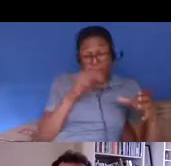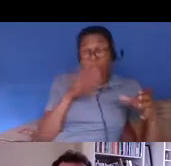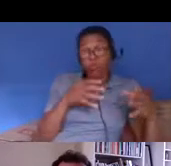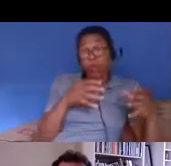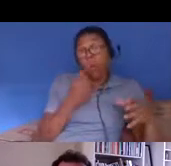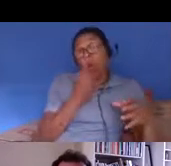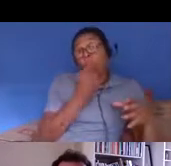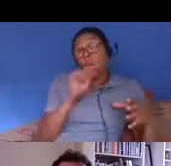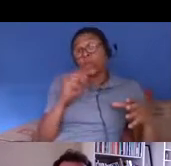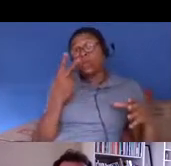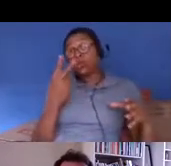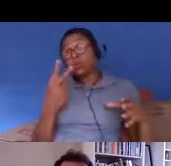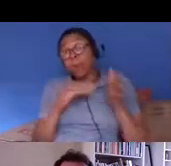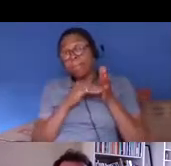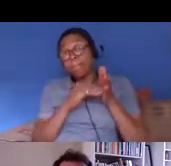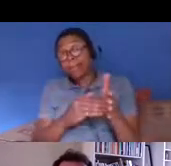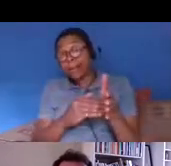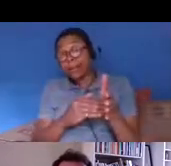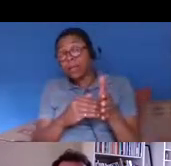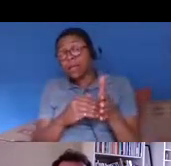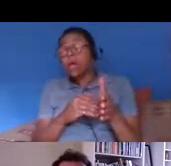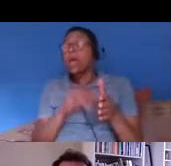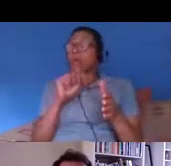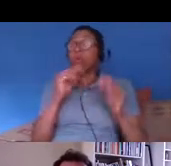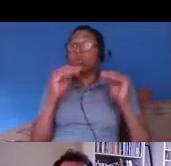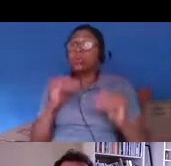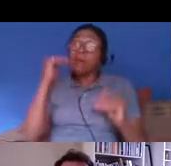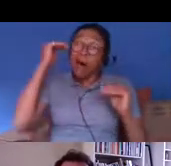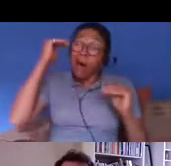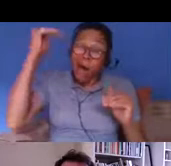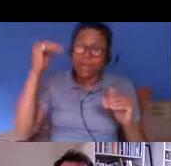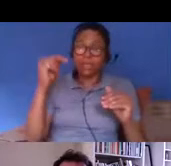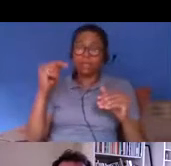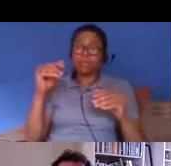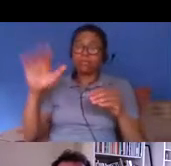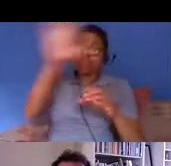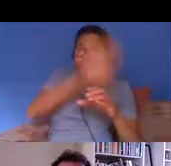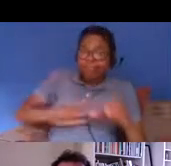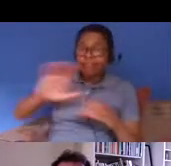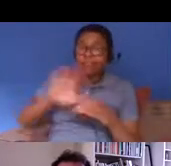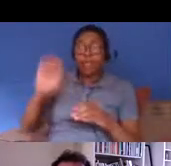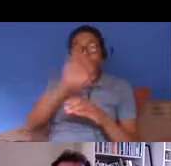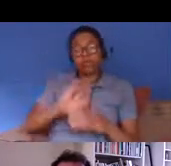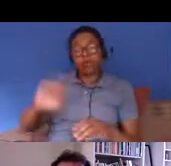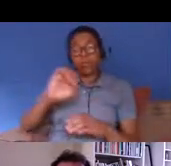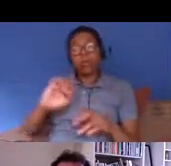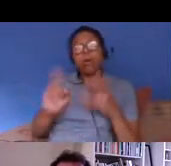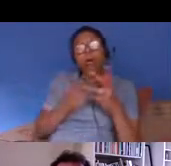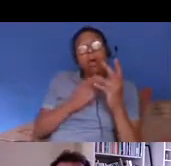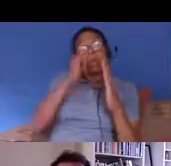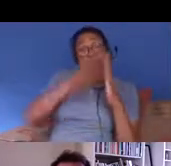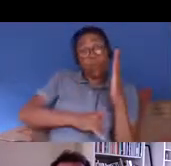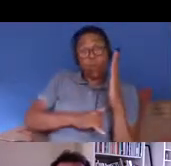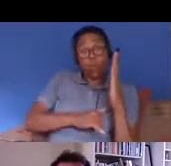in the united kingdom and that that was actually the highest in europe um and then there was another research report which was commissioned by the mayor of london